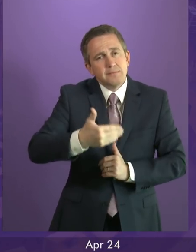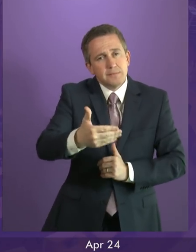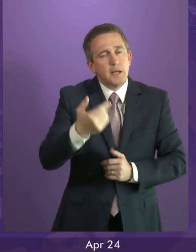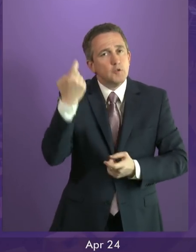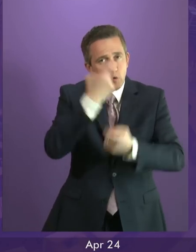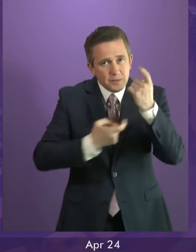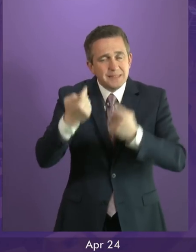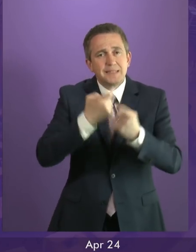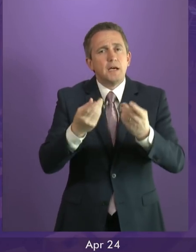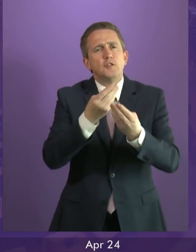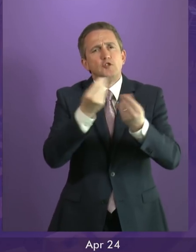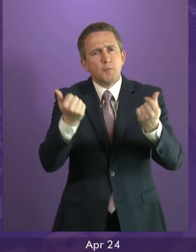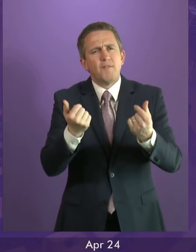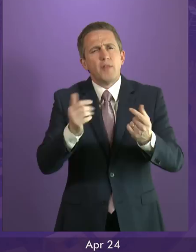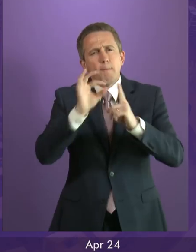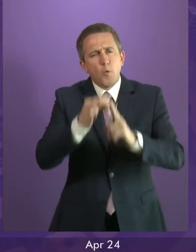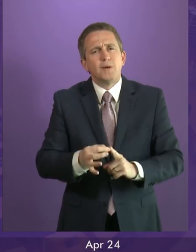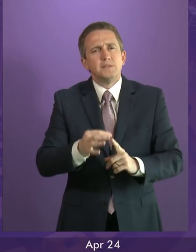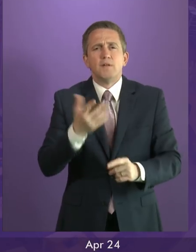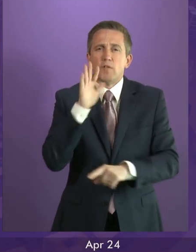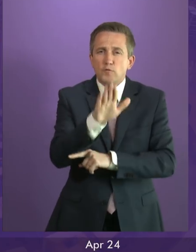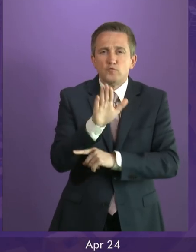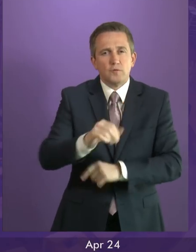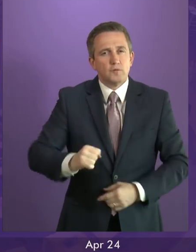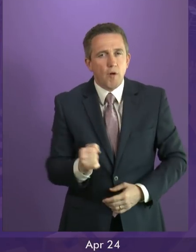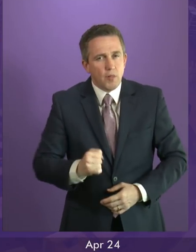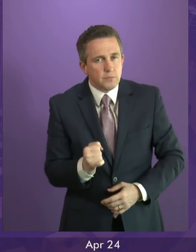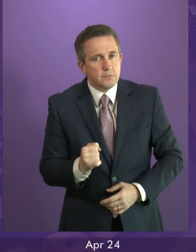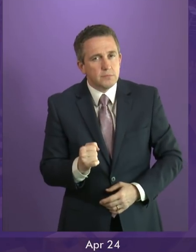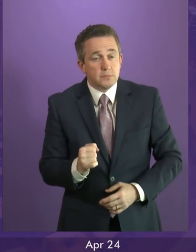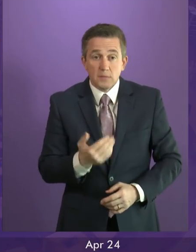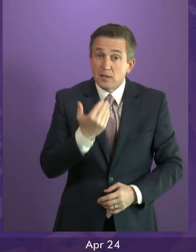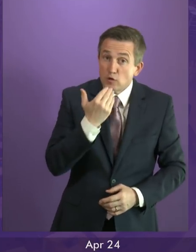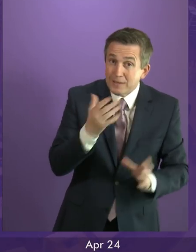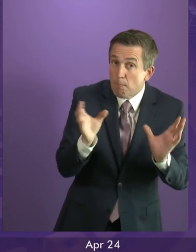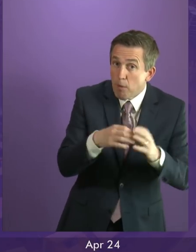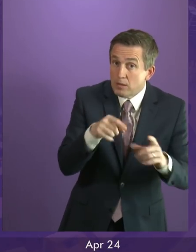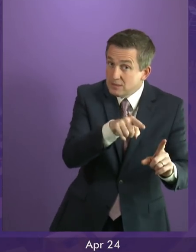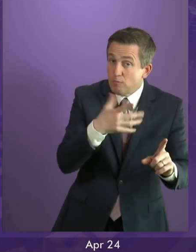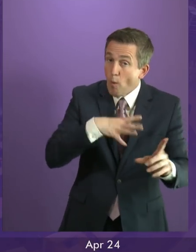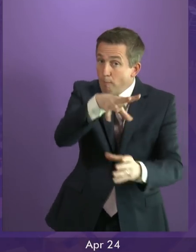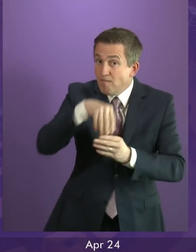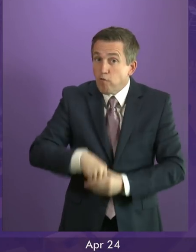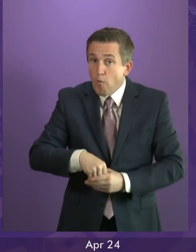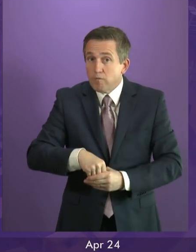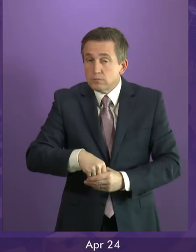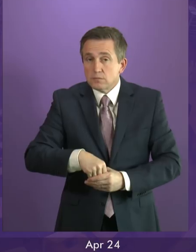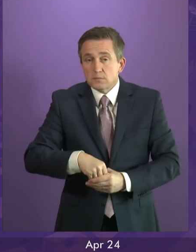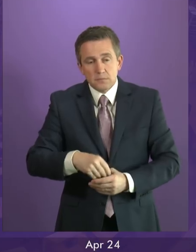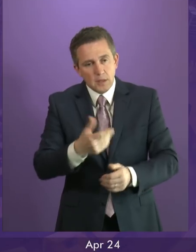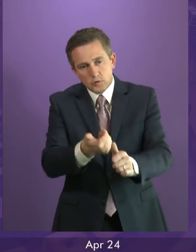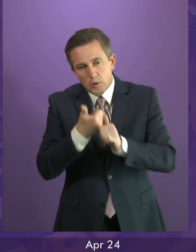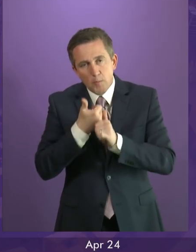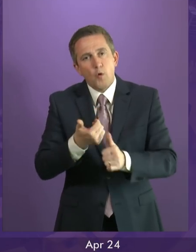these big questions about the future of our country. And I hope that the Greens will take part in that, in the spirit in which it